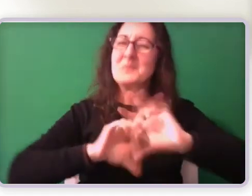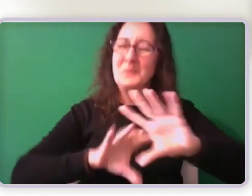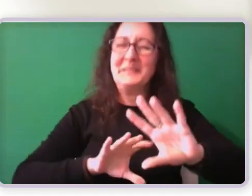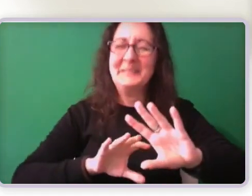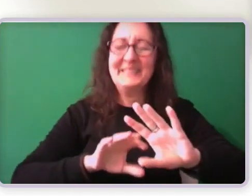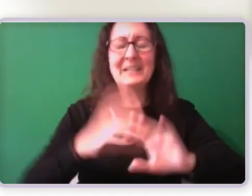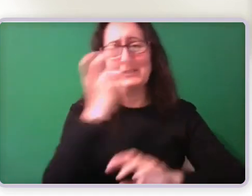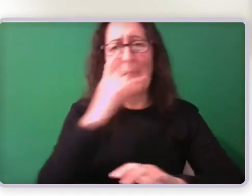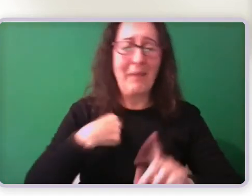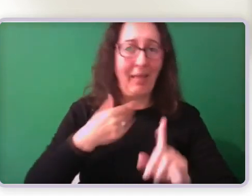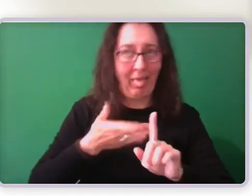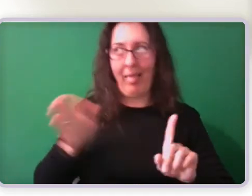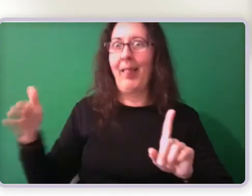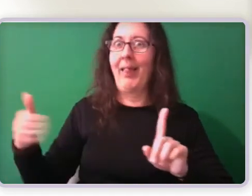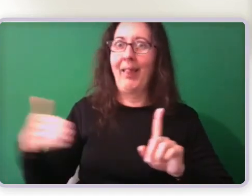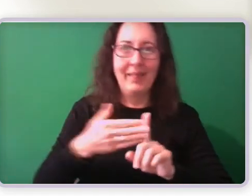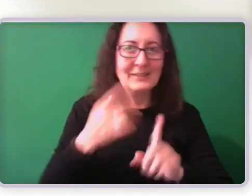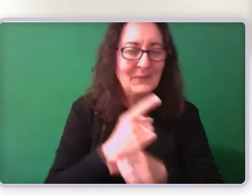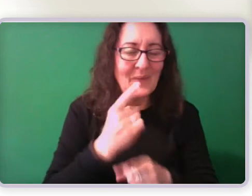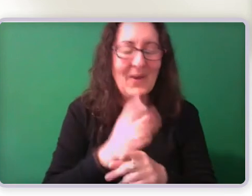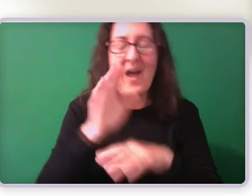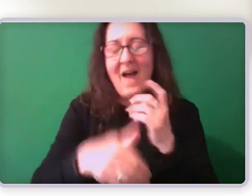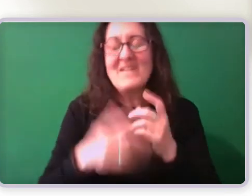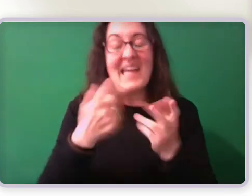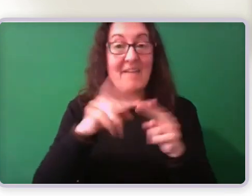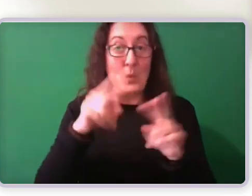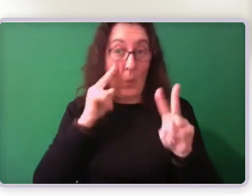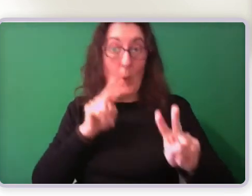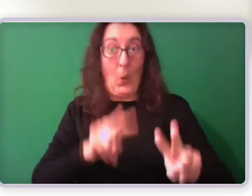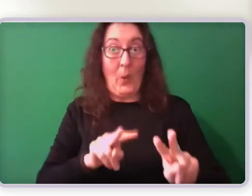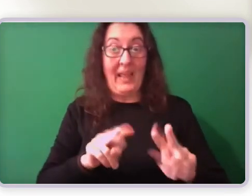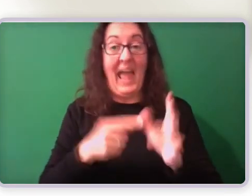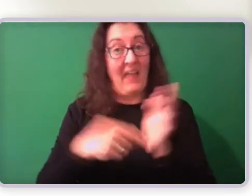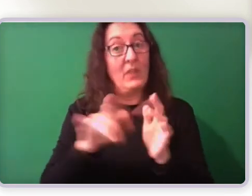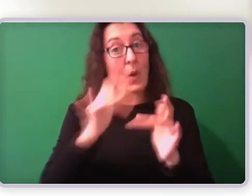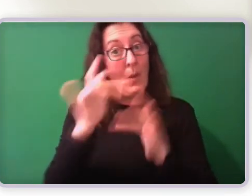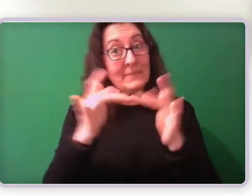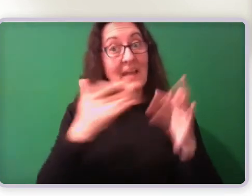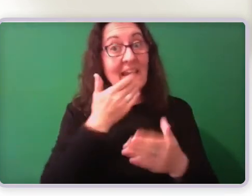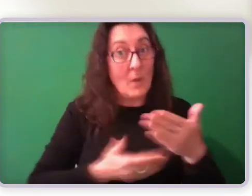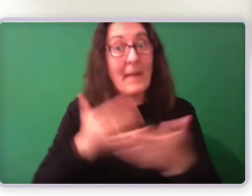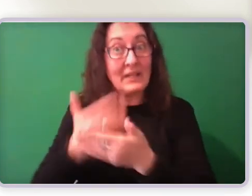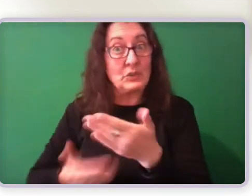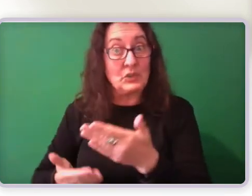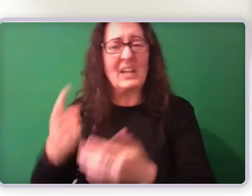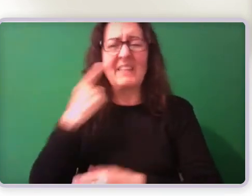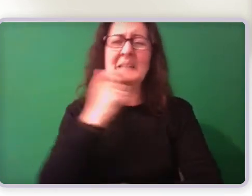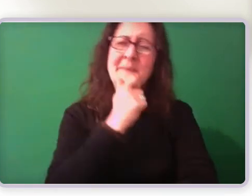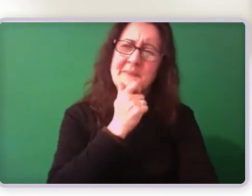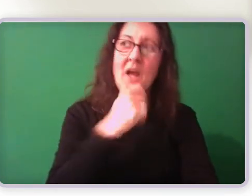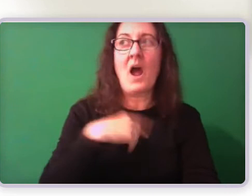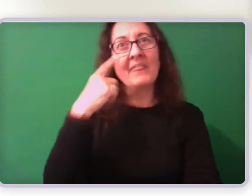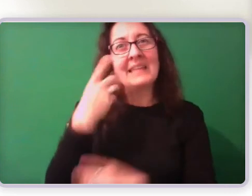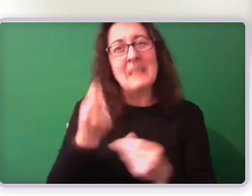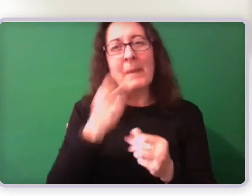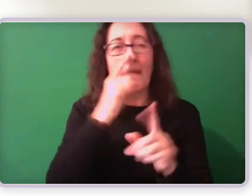-winded way of saying, if you look at this and you see something that could be improved, something that could be done better, or you just want to see something changed